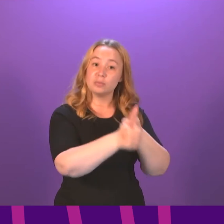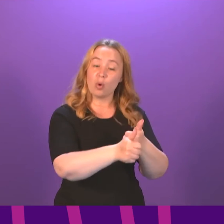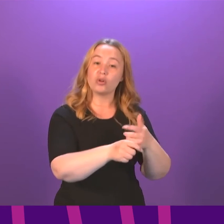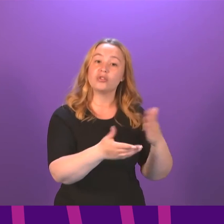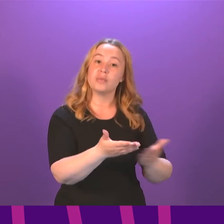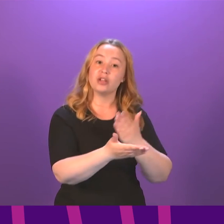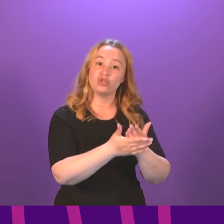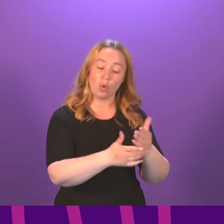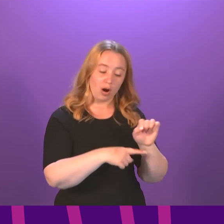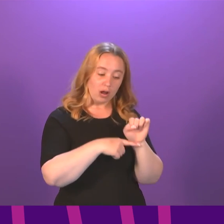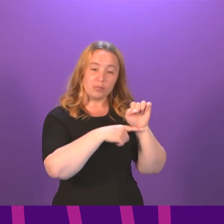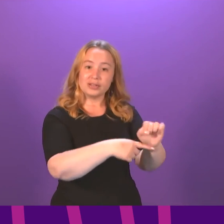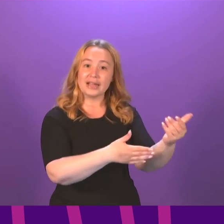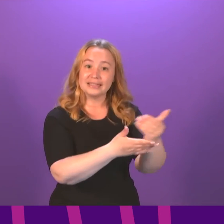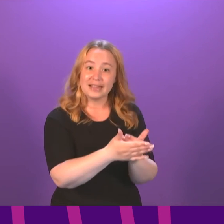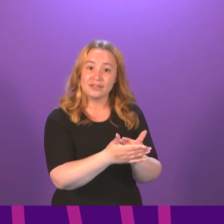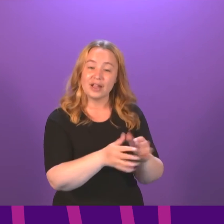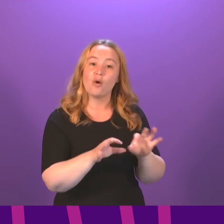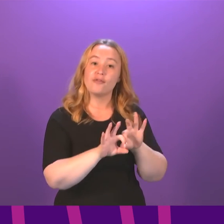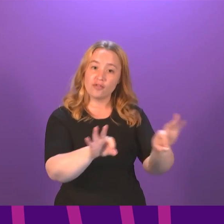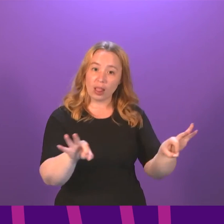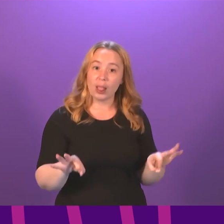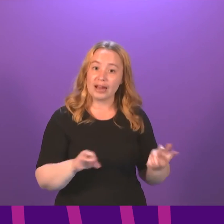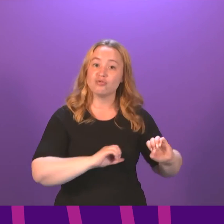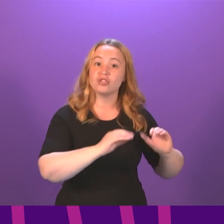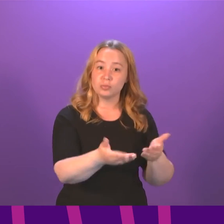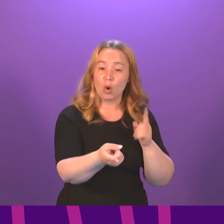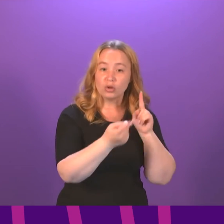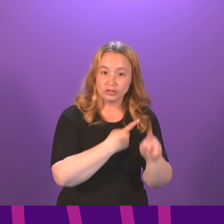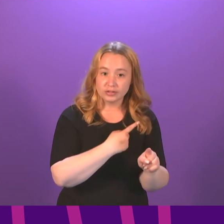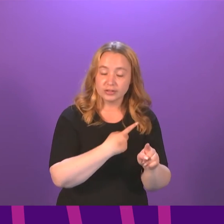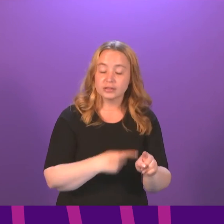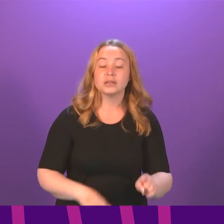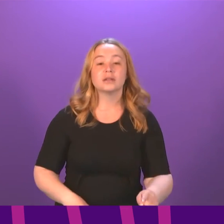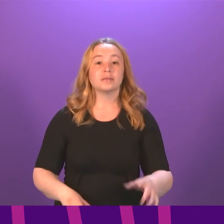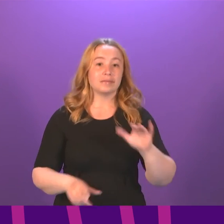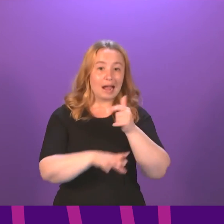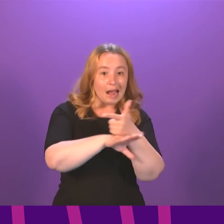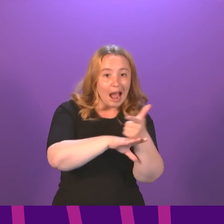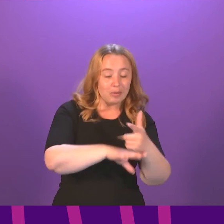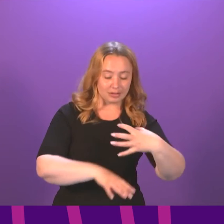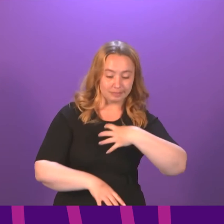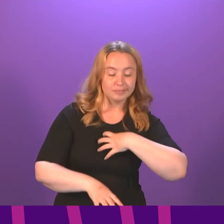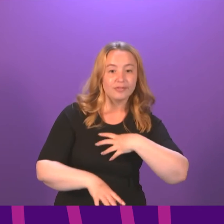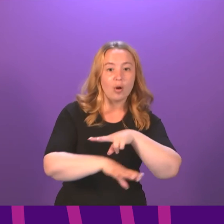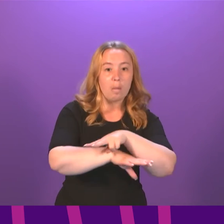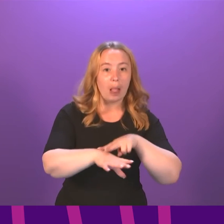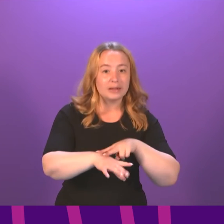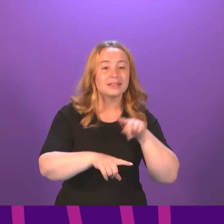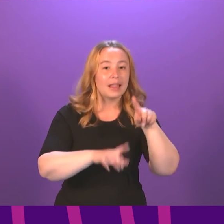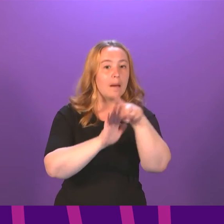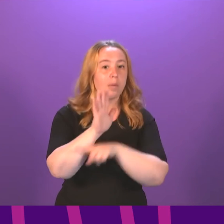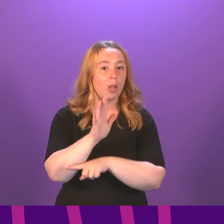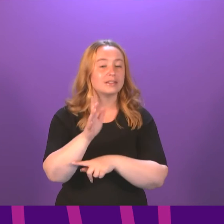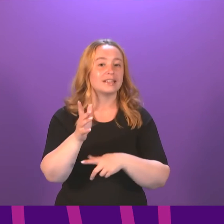the safety and welfare of frontline responders and, of course, the general public. The issue of body-worn cameras for police officers is a policy and